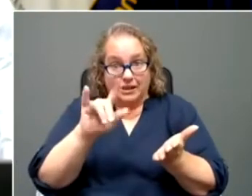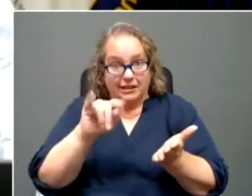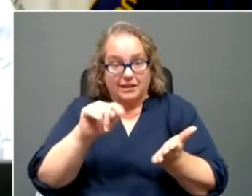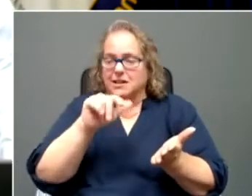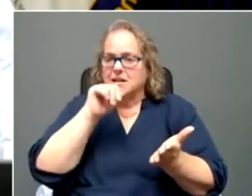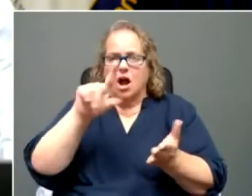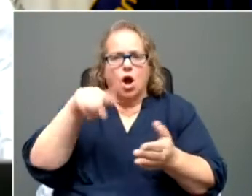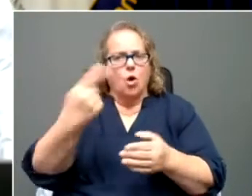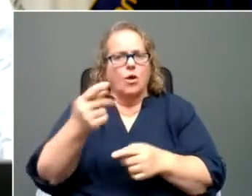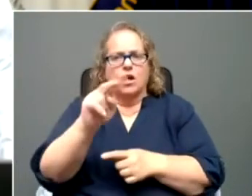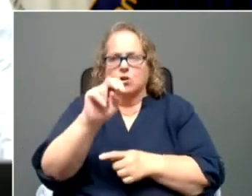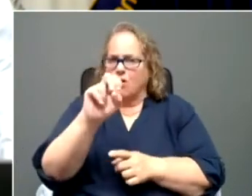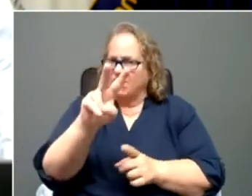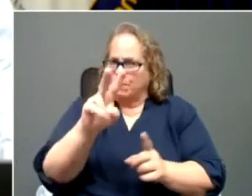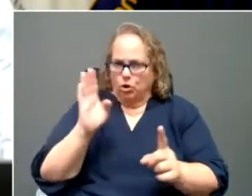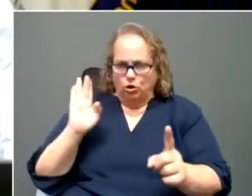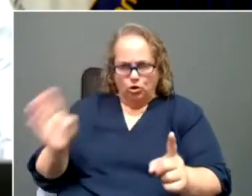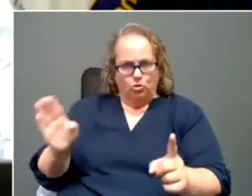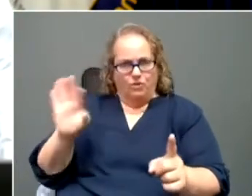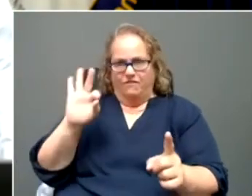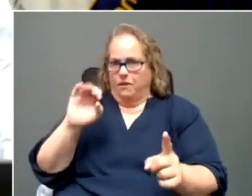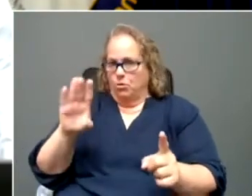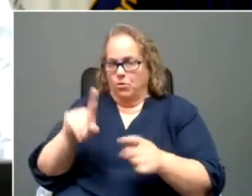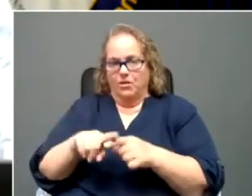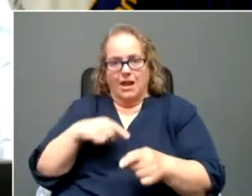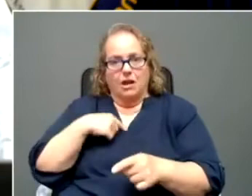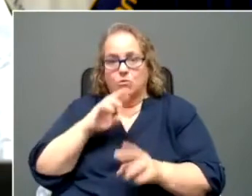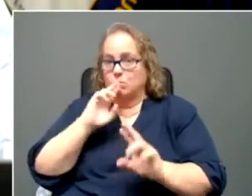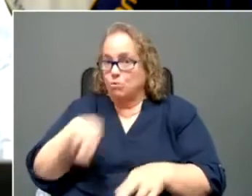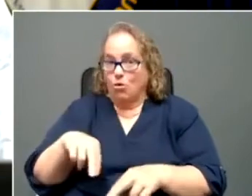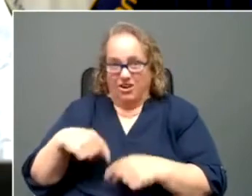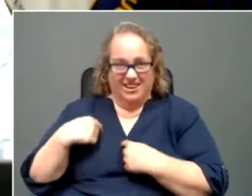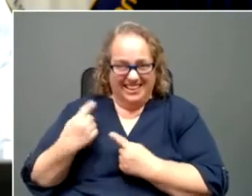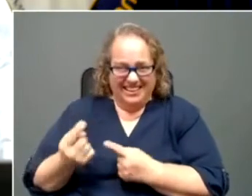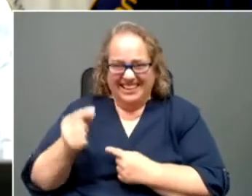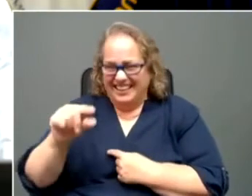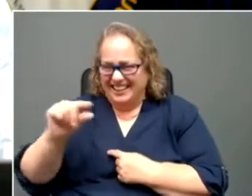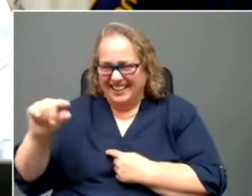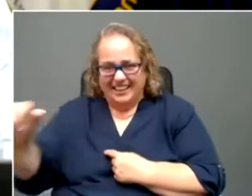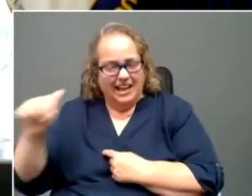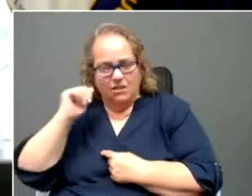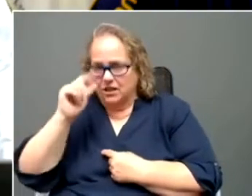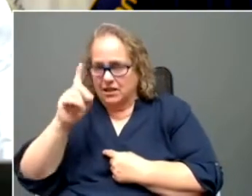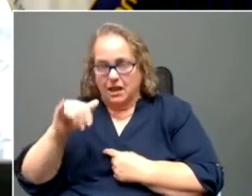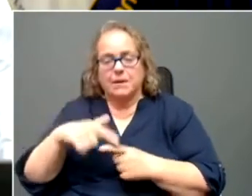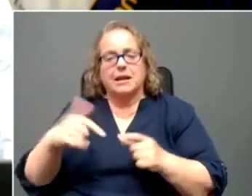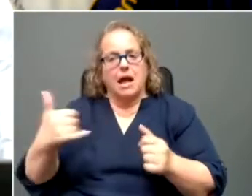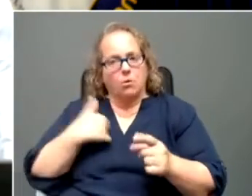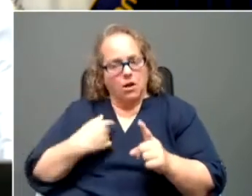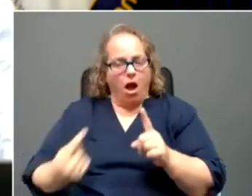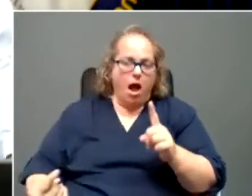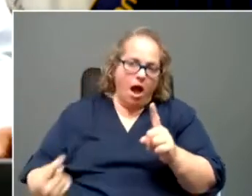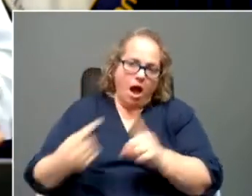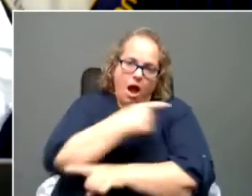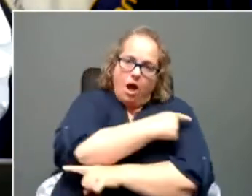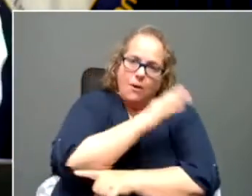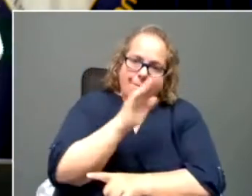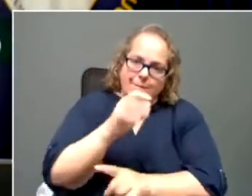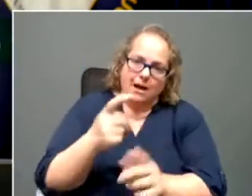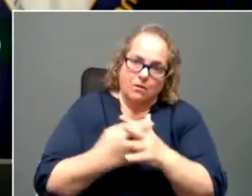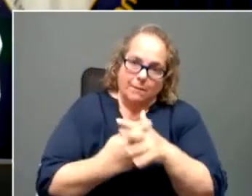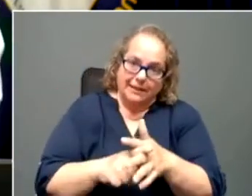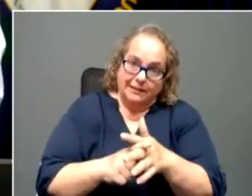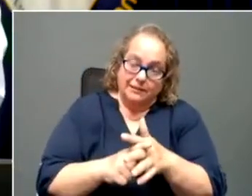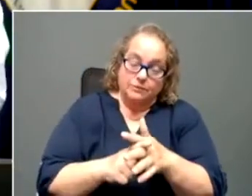November, uh, that we've been reporting on a little bit here and a little bit there every day with some, but going all the way back. And what that